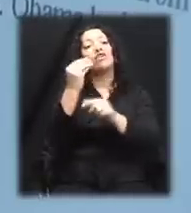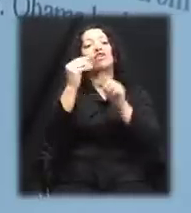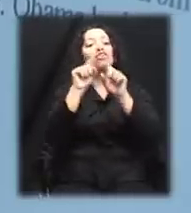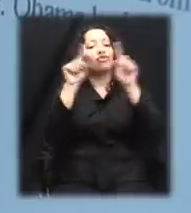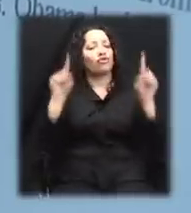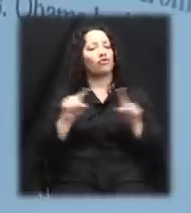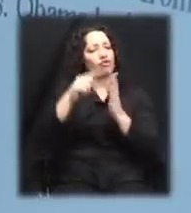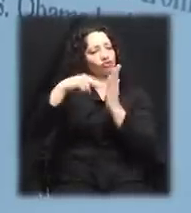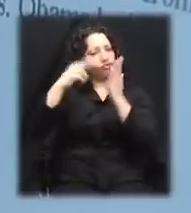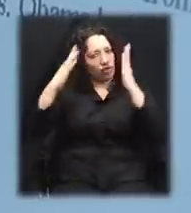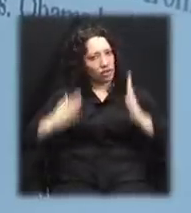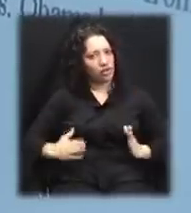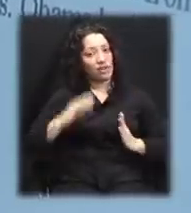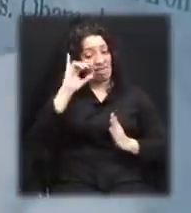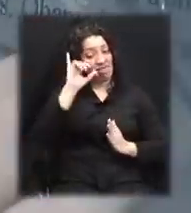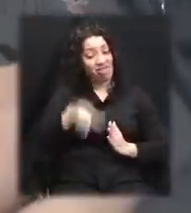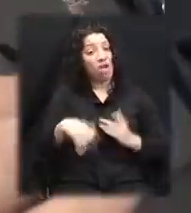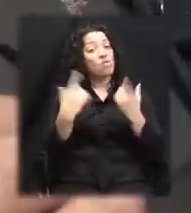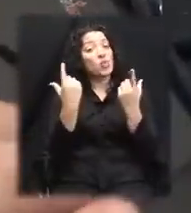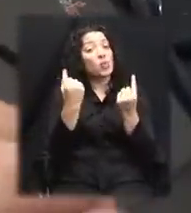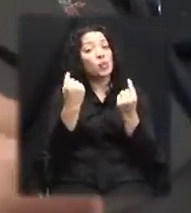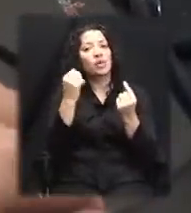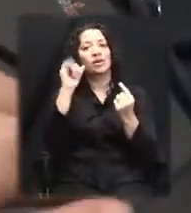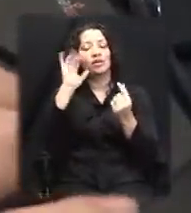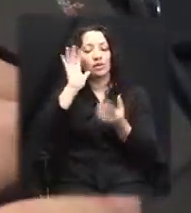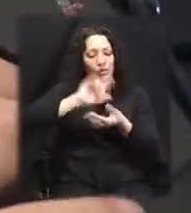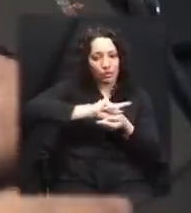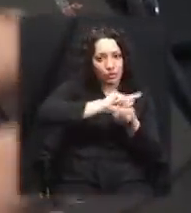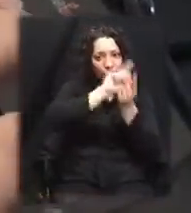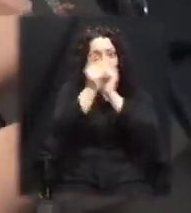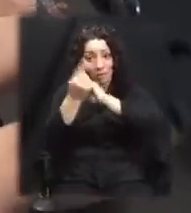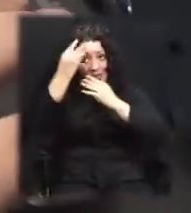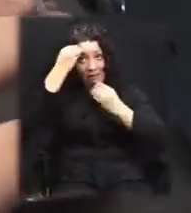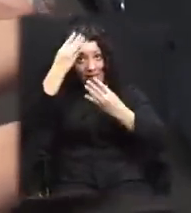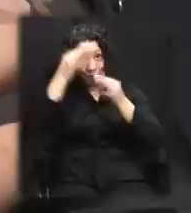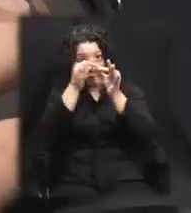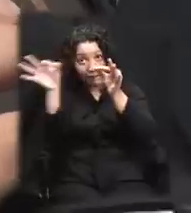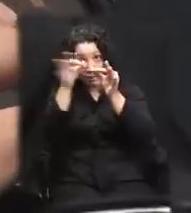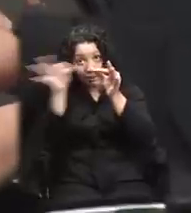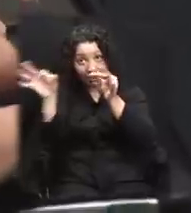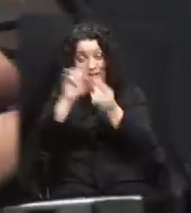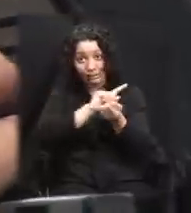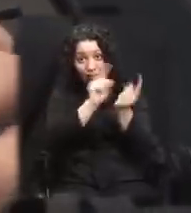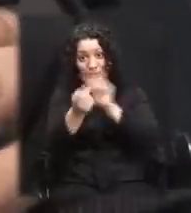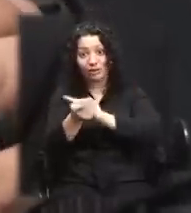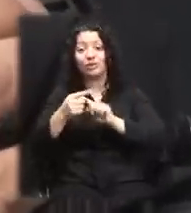is software that interprets the content of the computer screen and converts it into voice output.